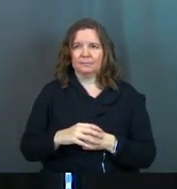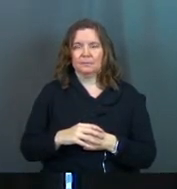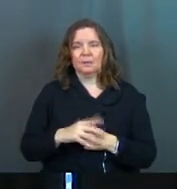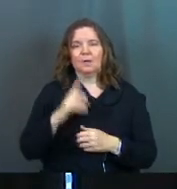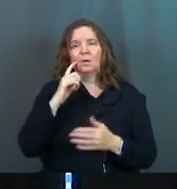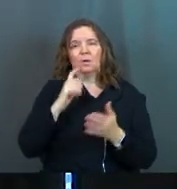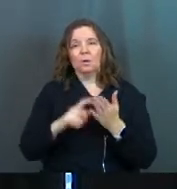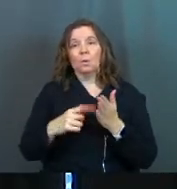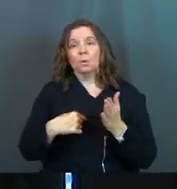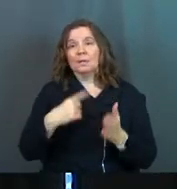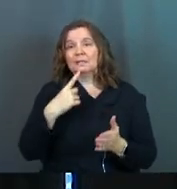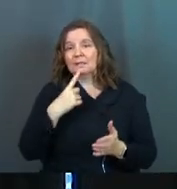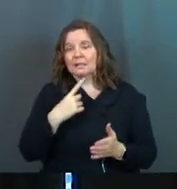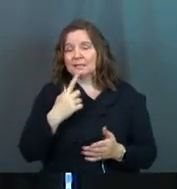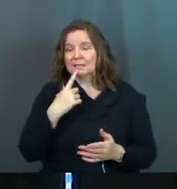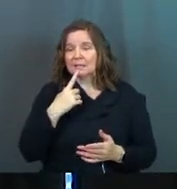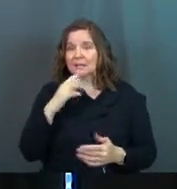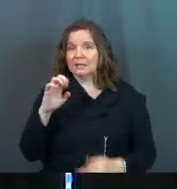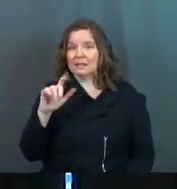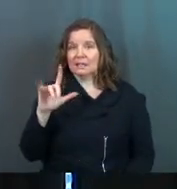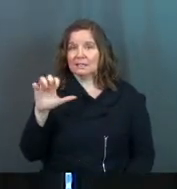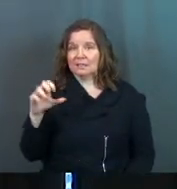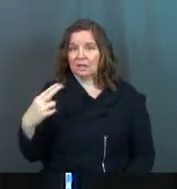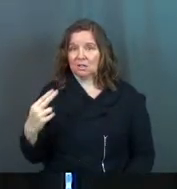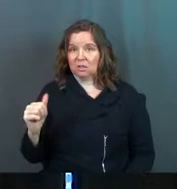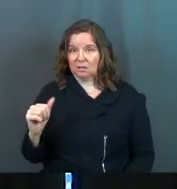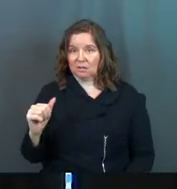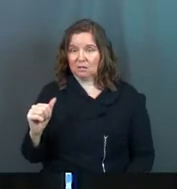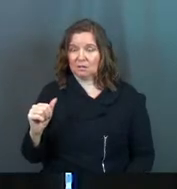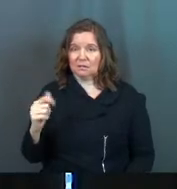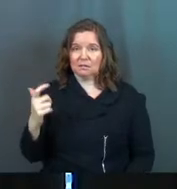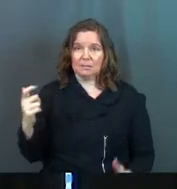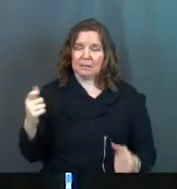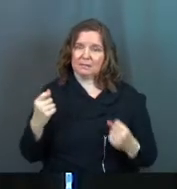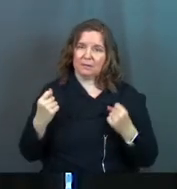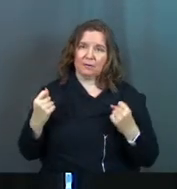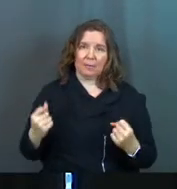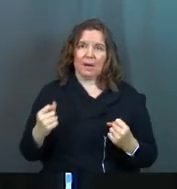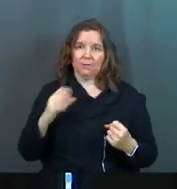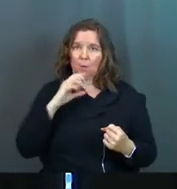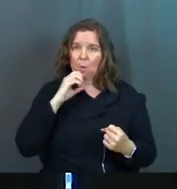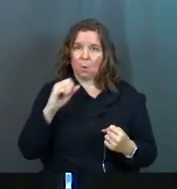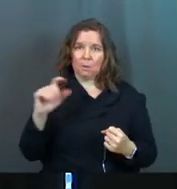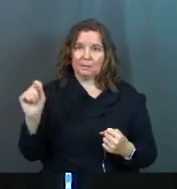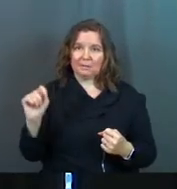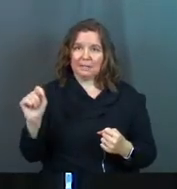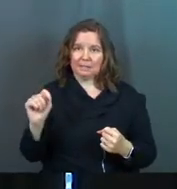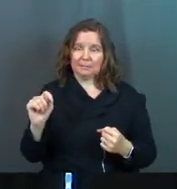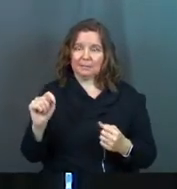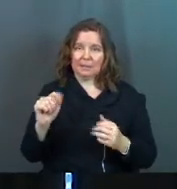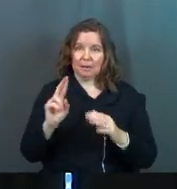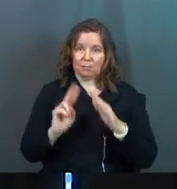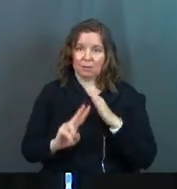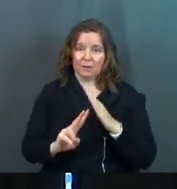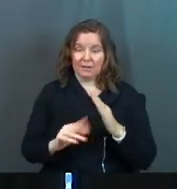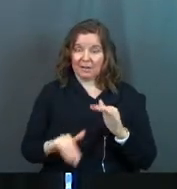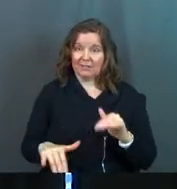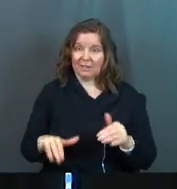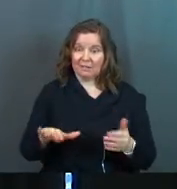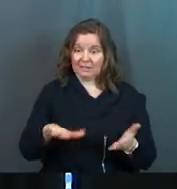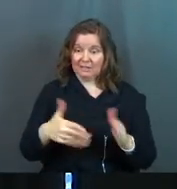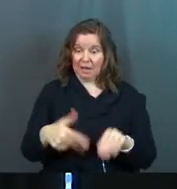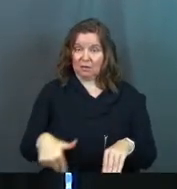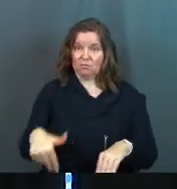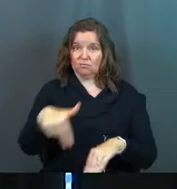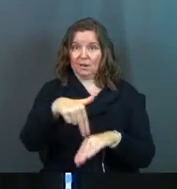Notice what he says. He says Elijah, massively powerful Old Testament prophet. He actually even raised the